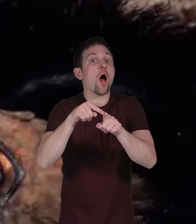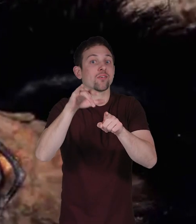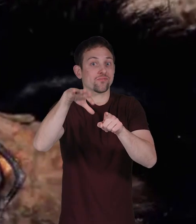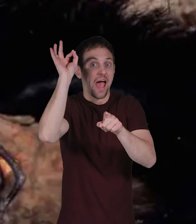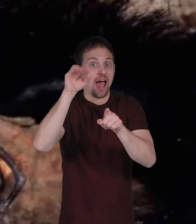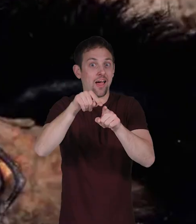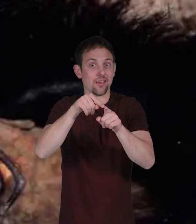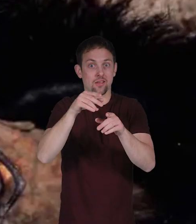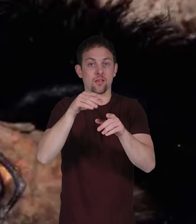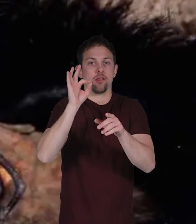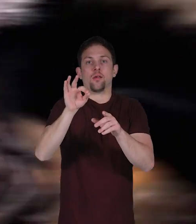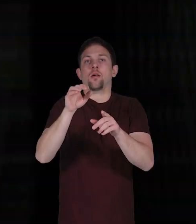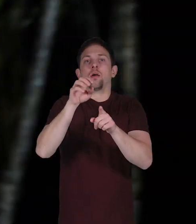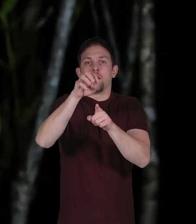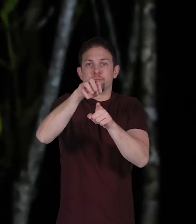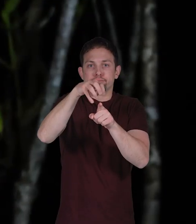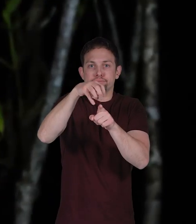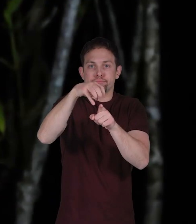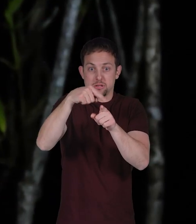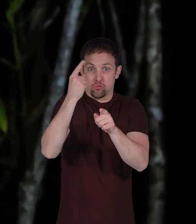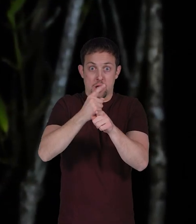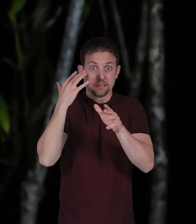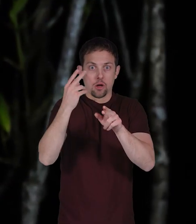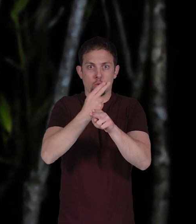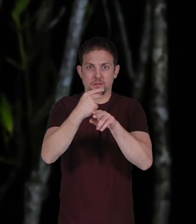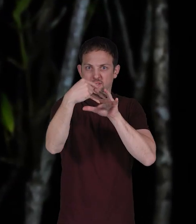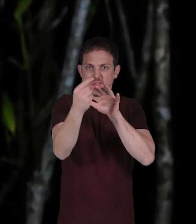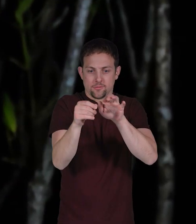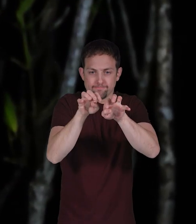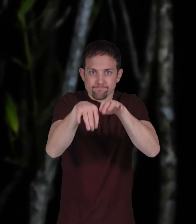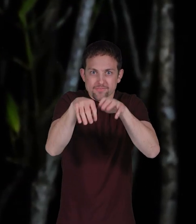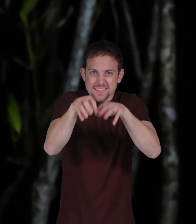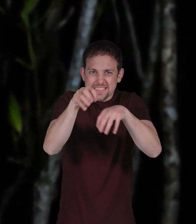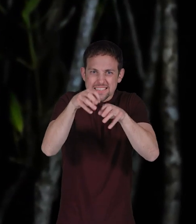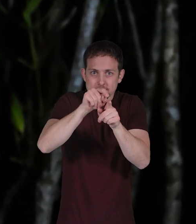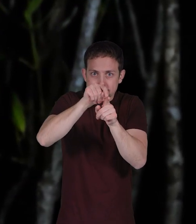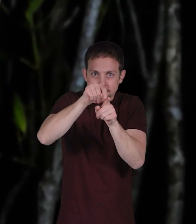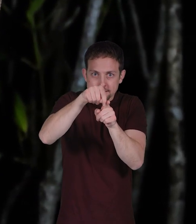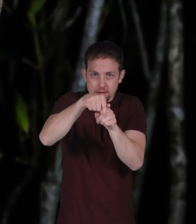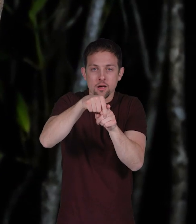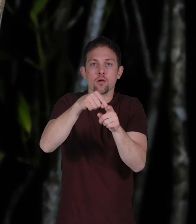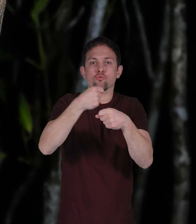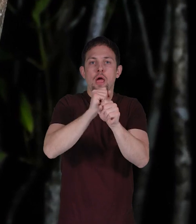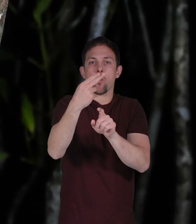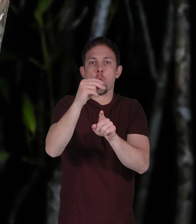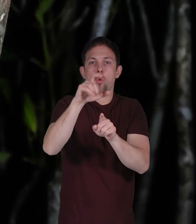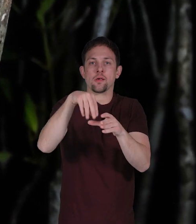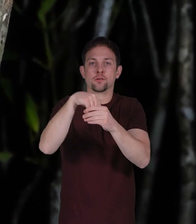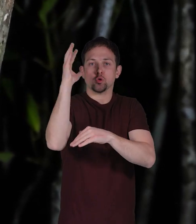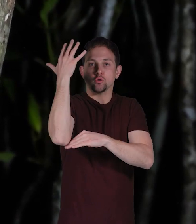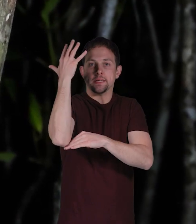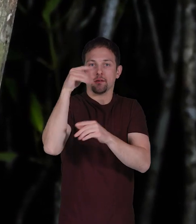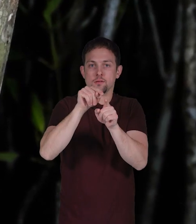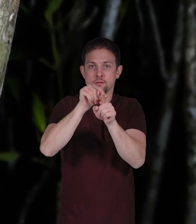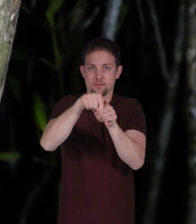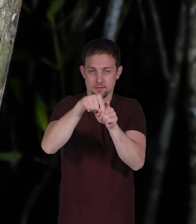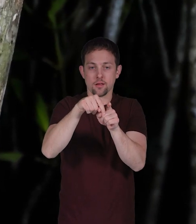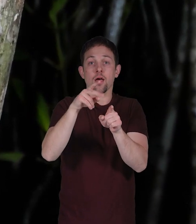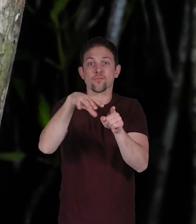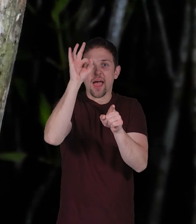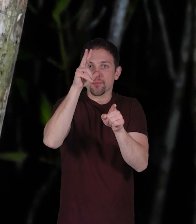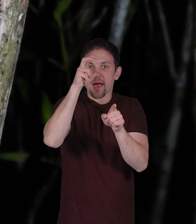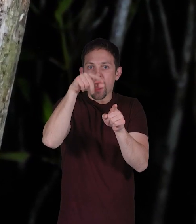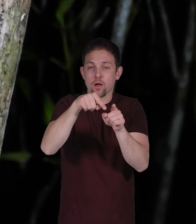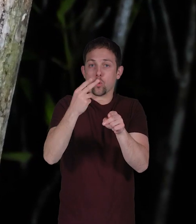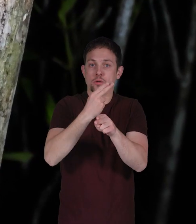grubs channels through the wood when they hear the right sound they use their incisors to create a small hole in the tree and then